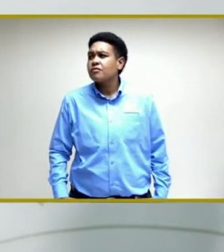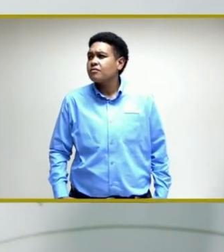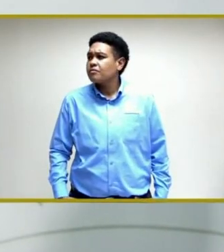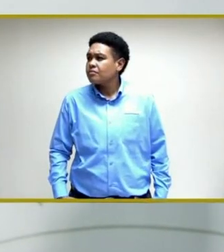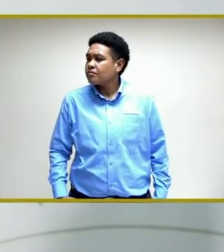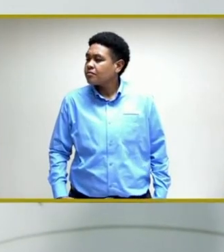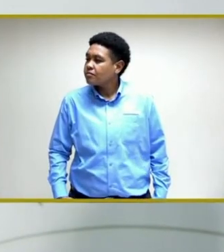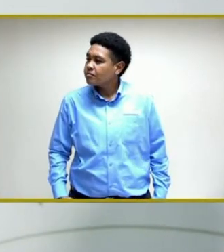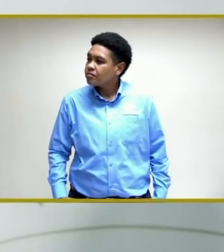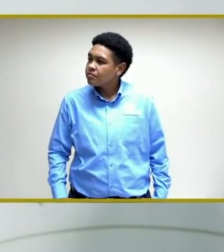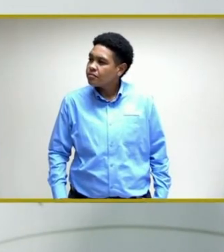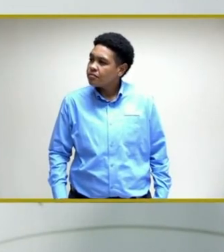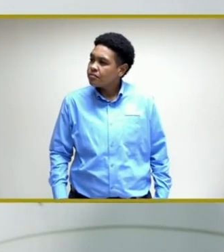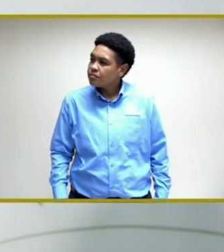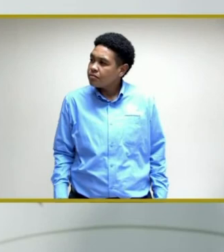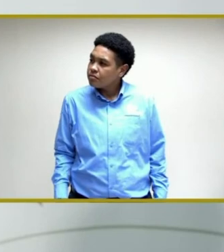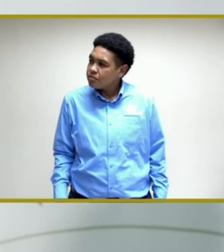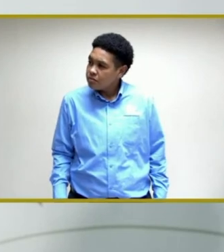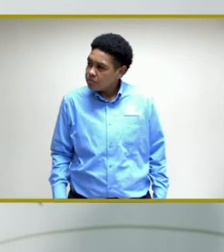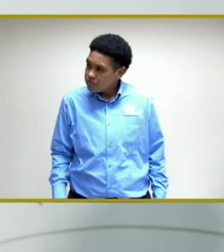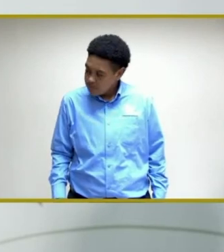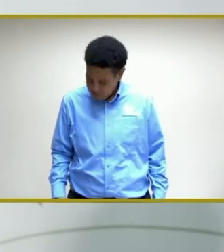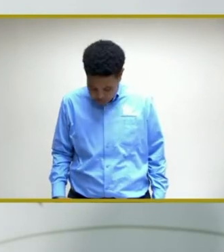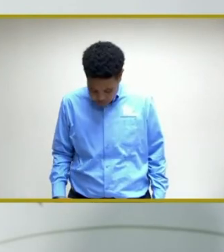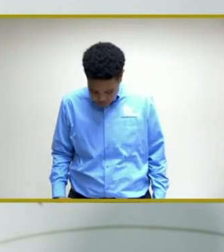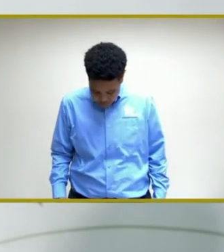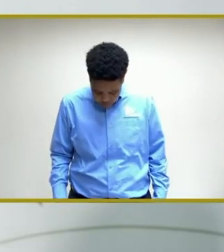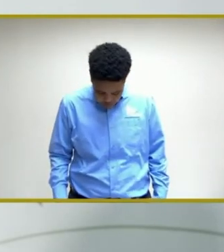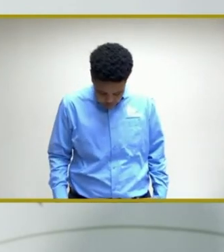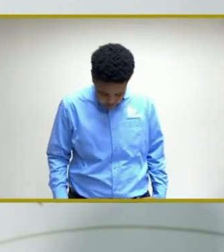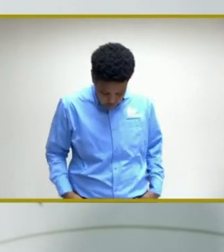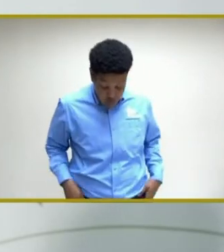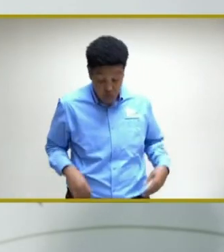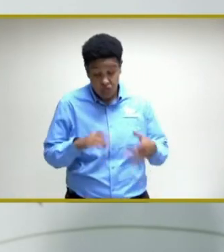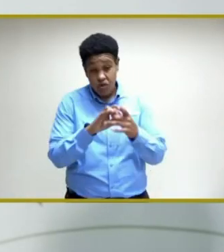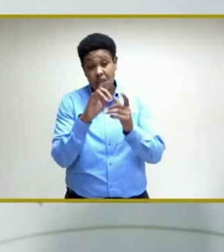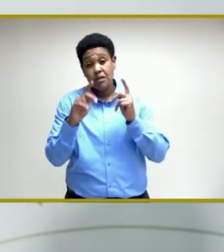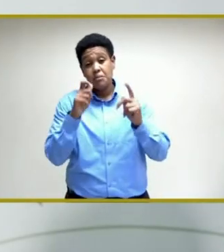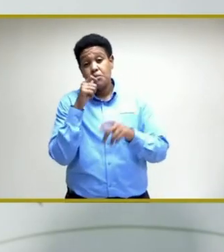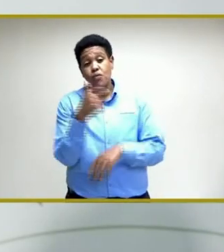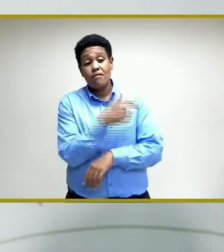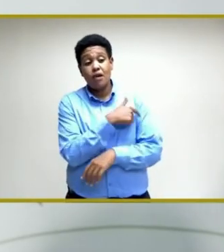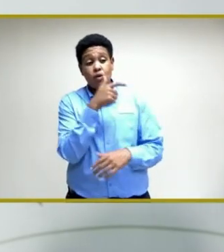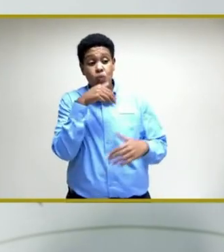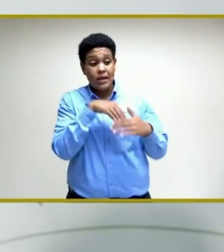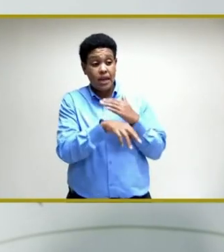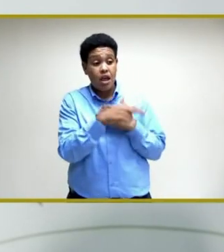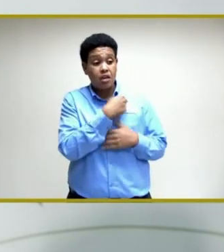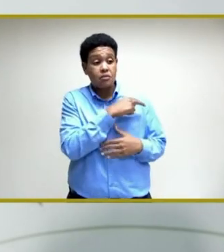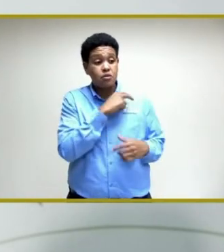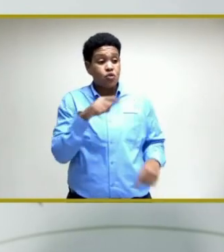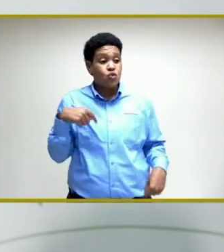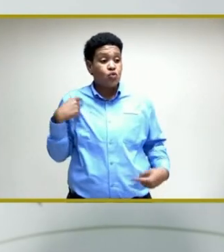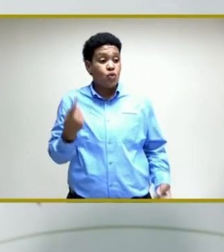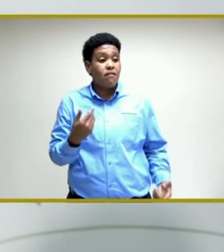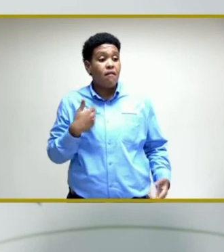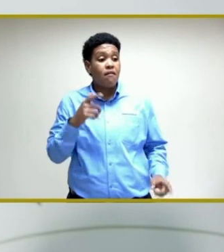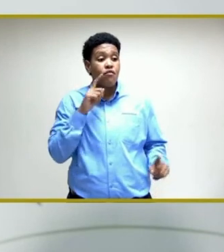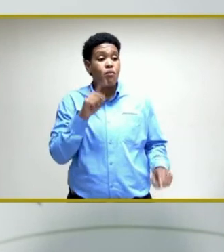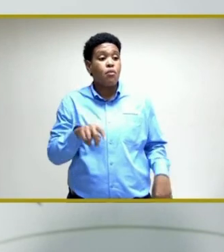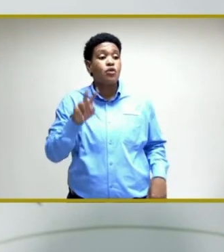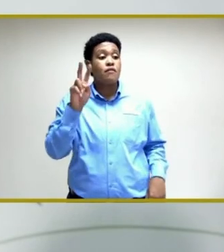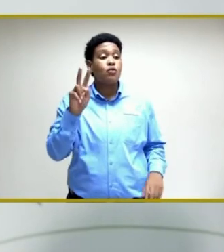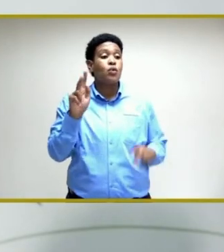vaccinated that end up in hospital, so far we have had reports of two